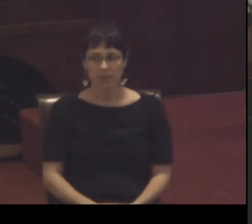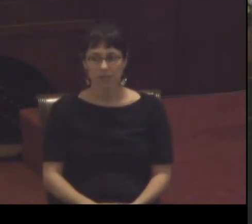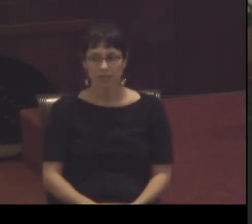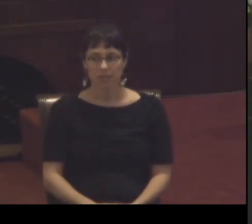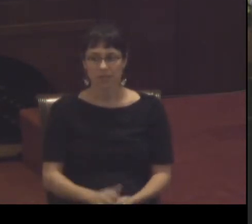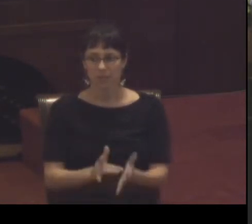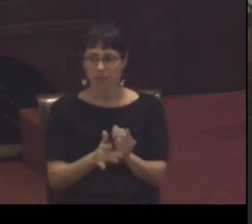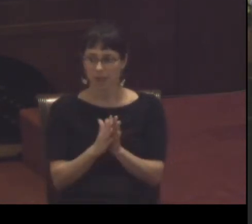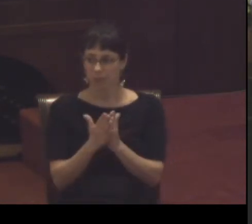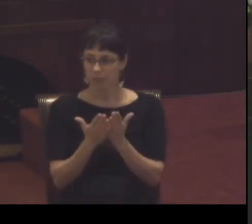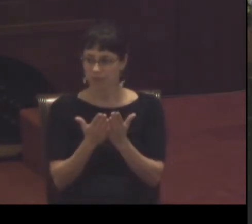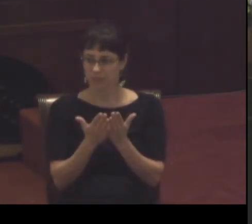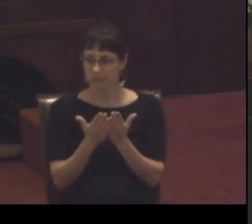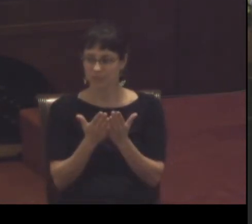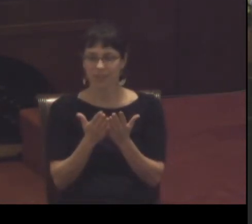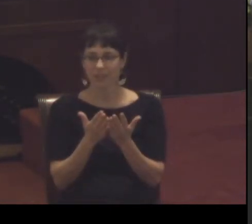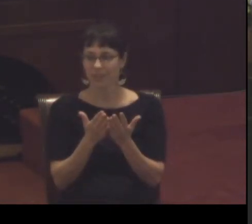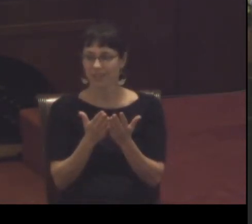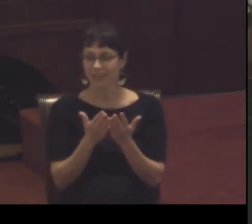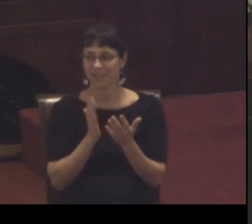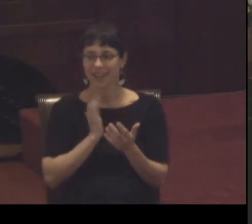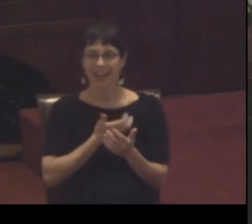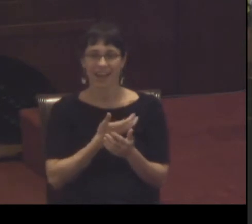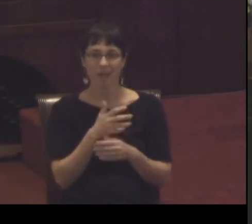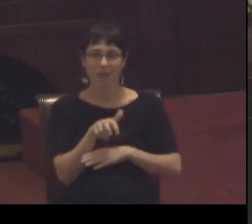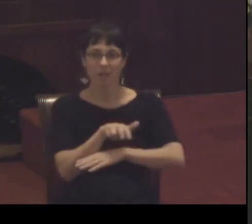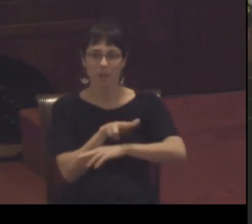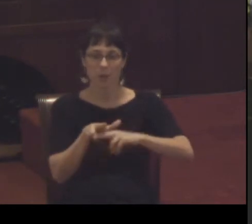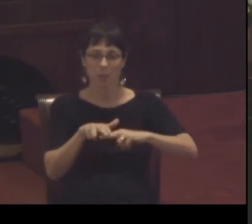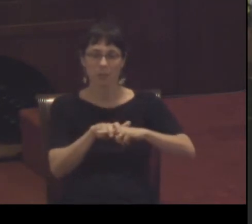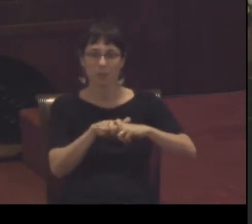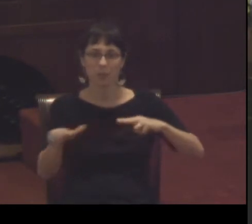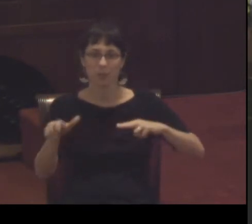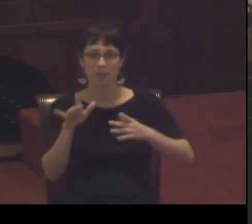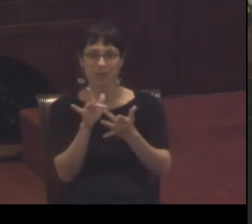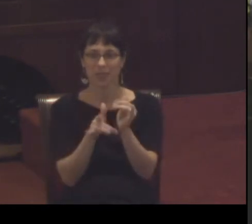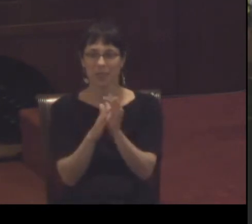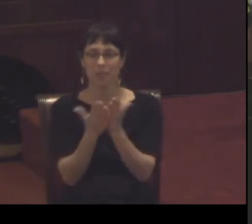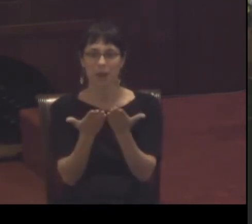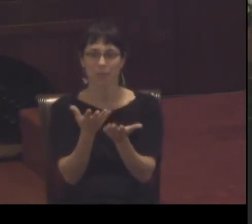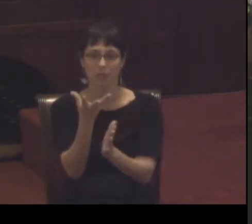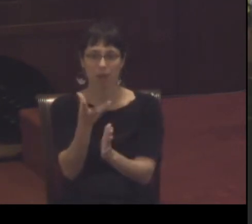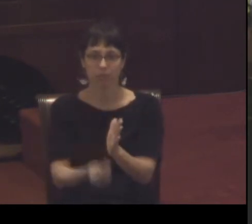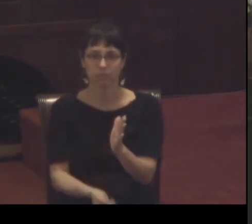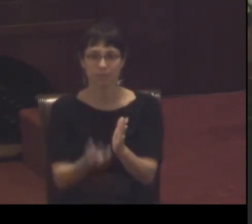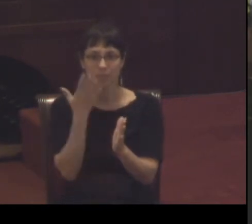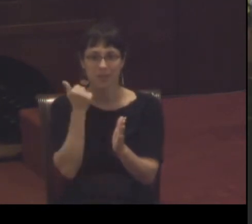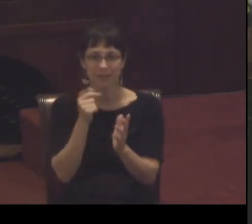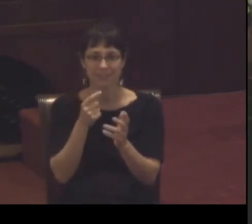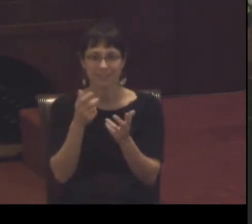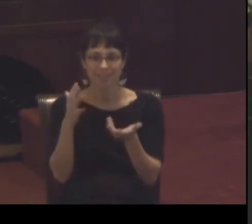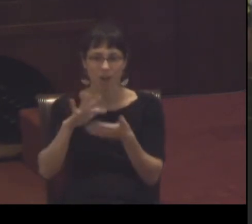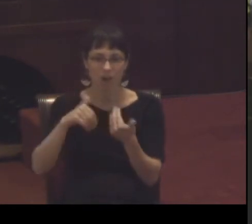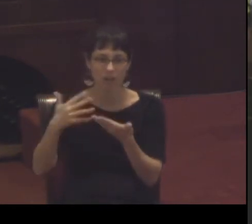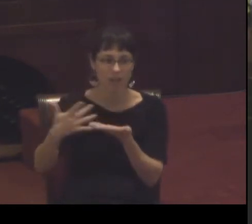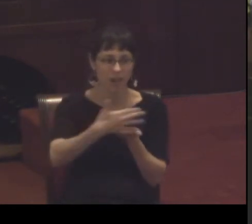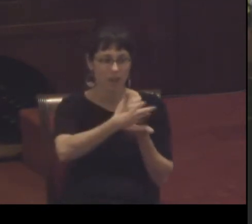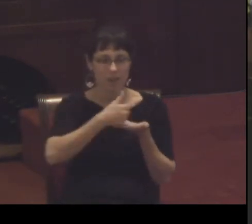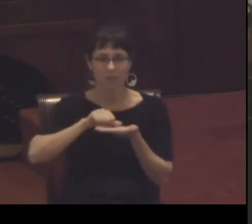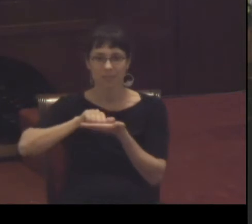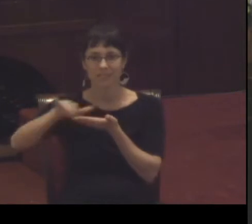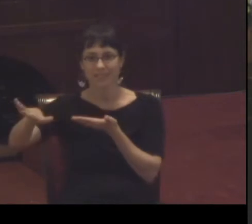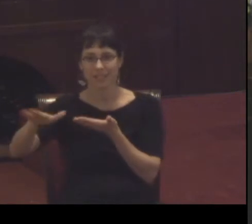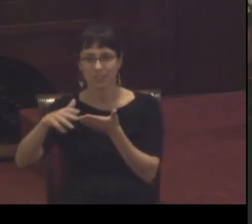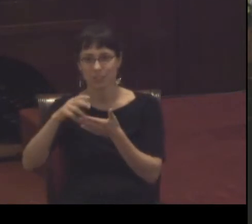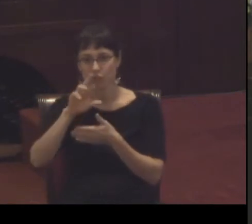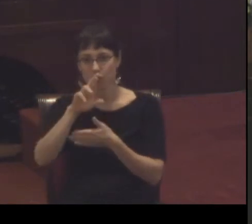to be rebound verse 5 reads this way the light shines in the darkness but the darkness has not understood